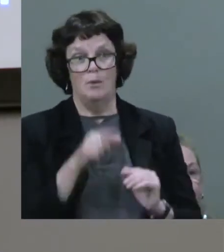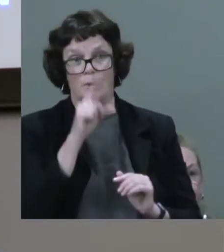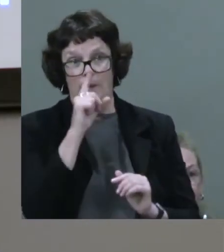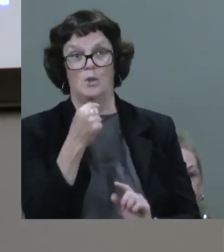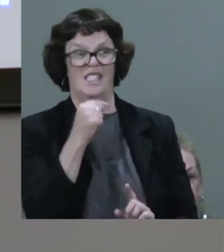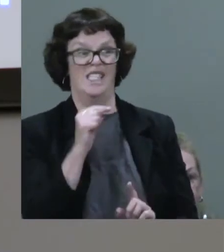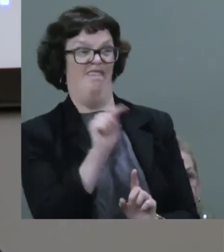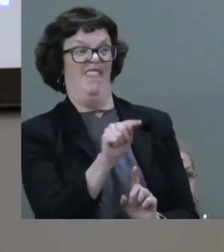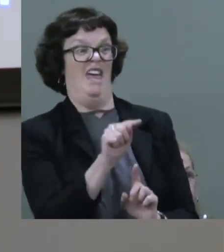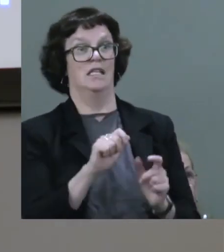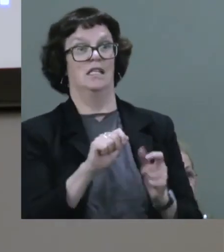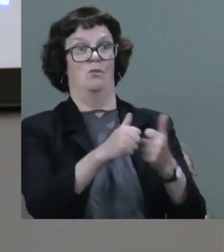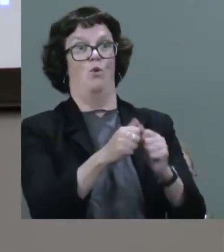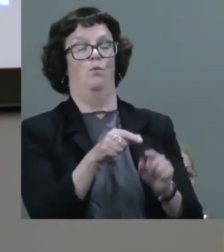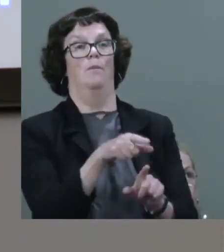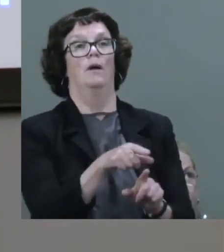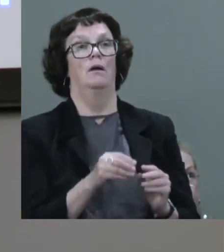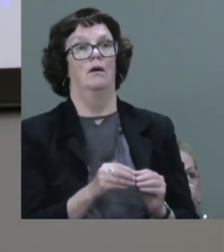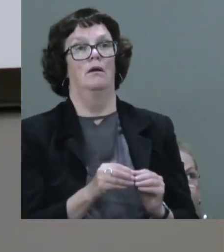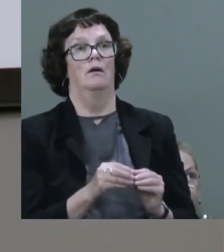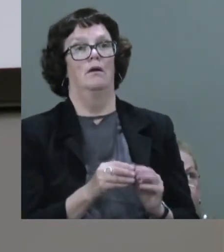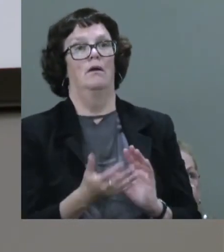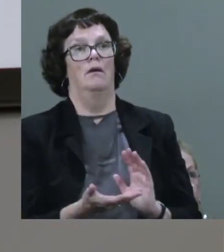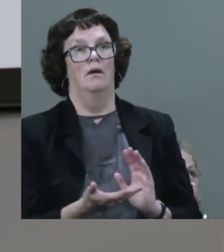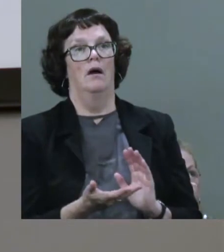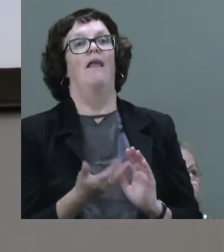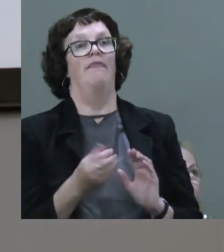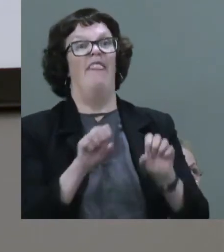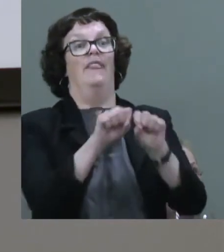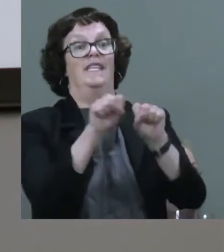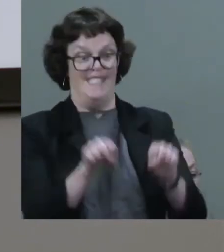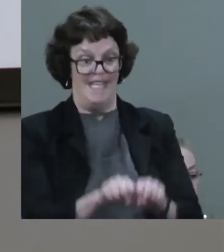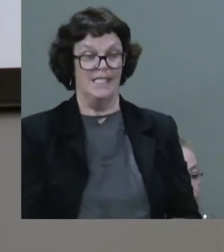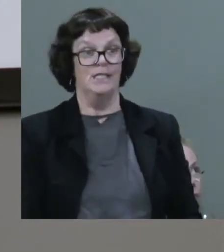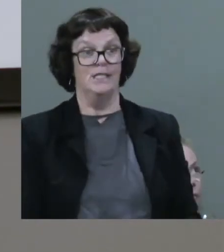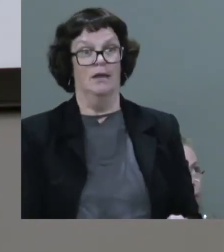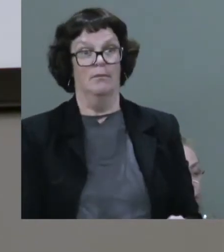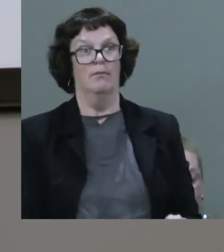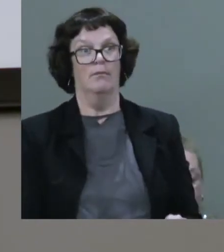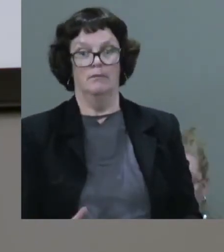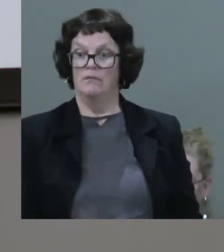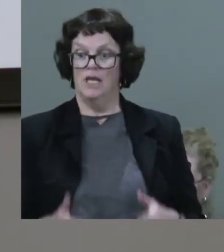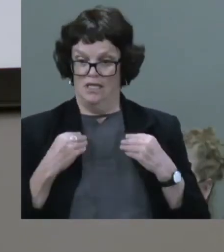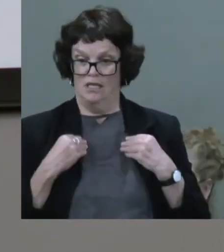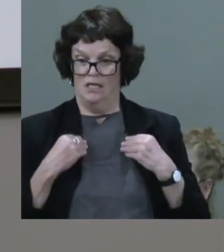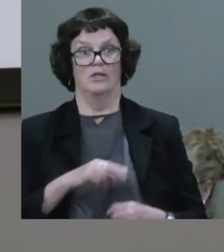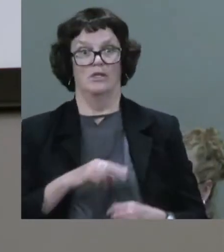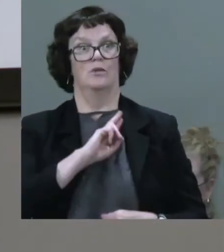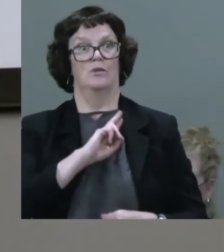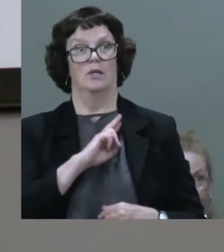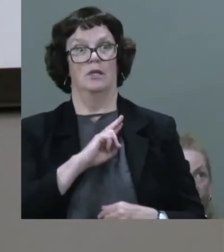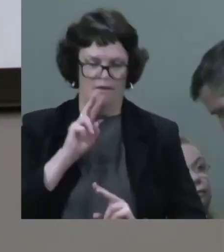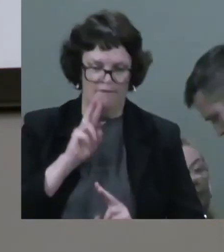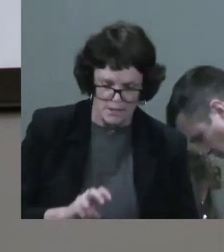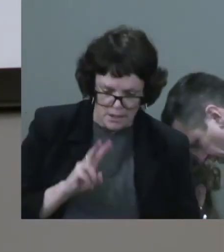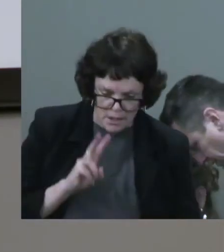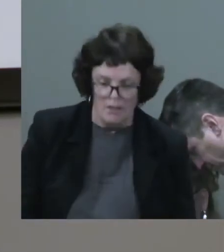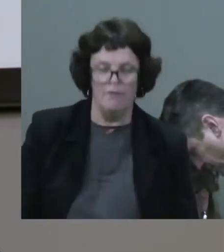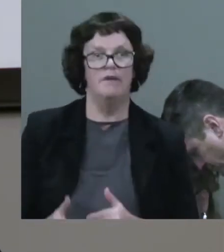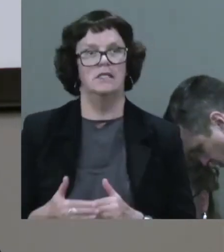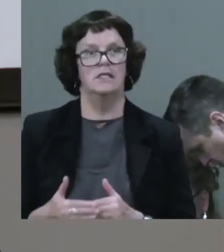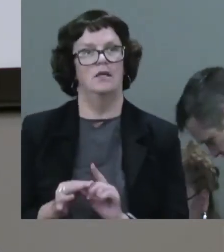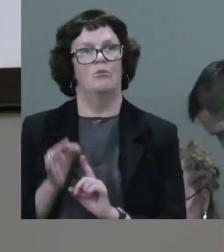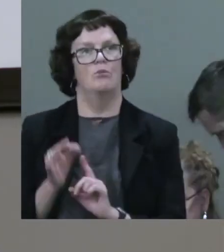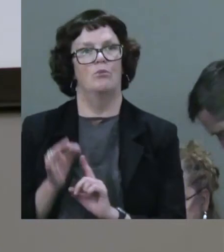experiencing and then have the system take the hell over and do the work of investigating and rectifying that